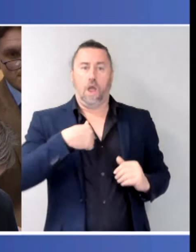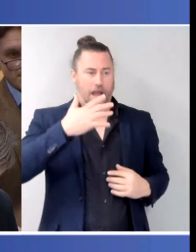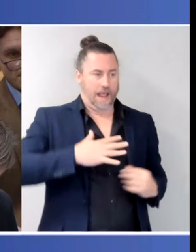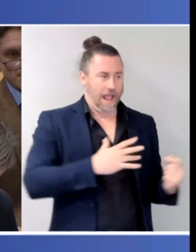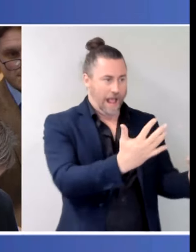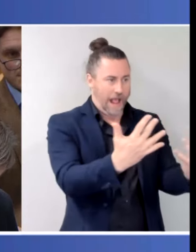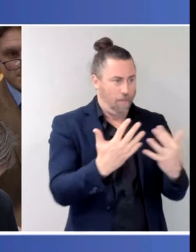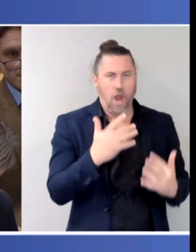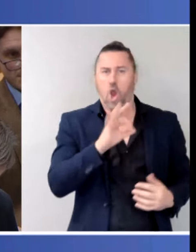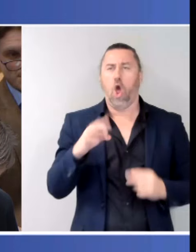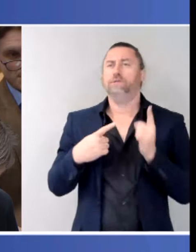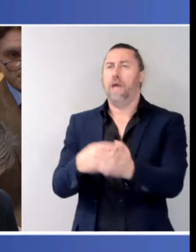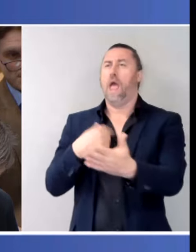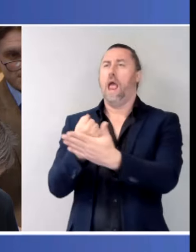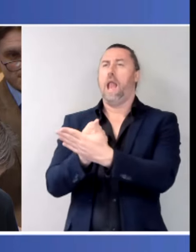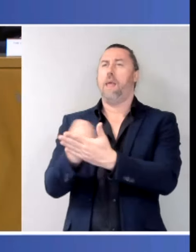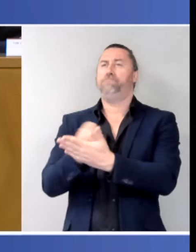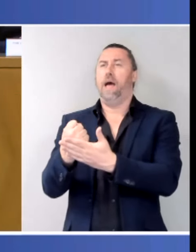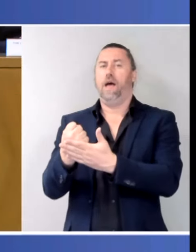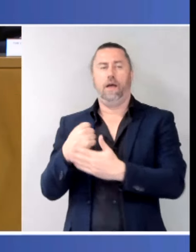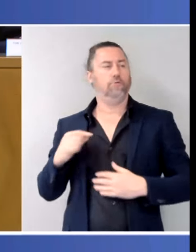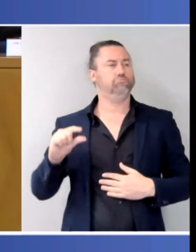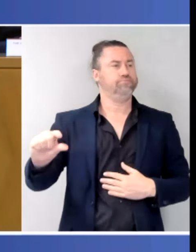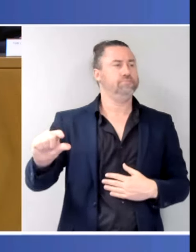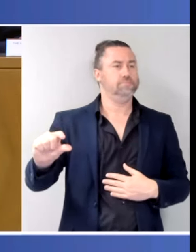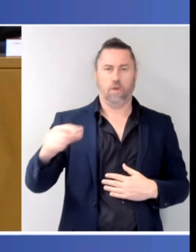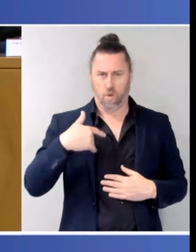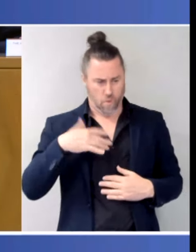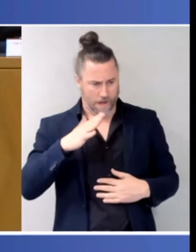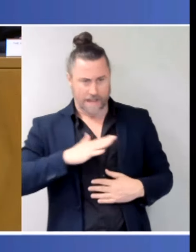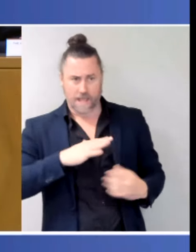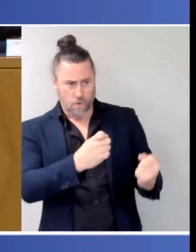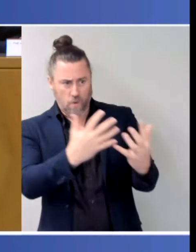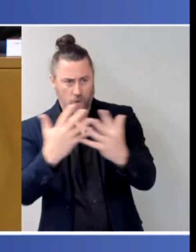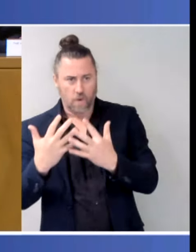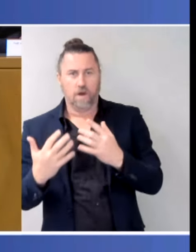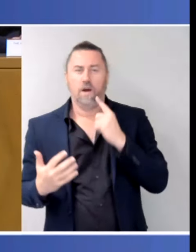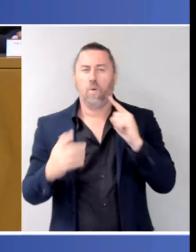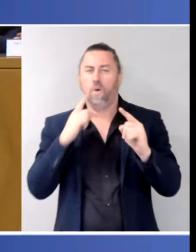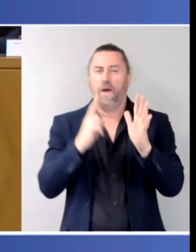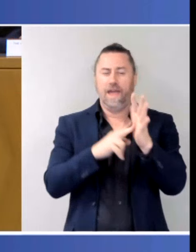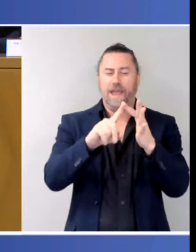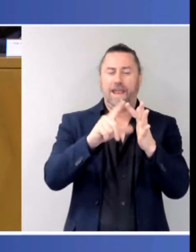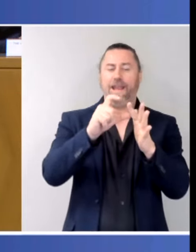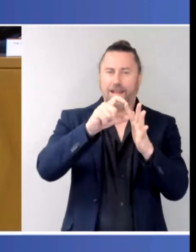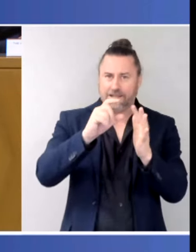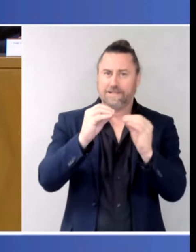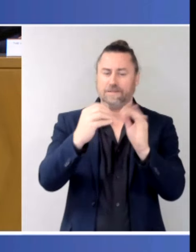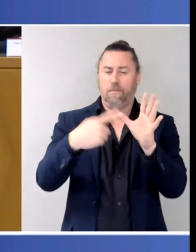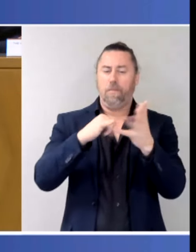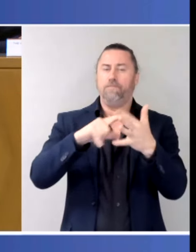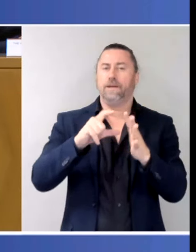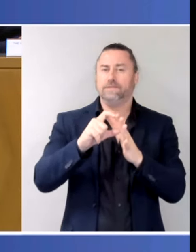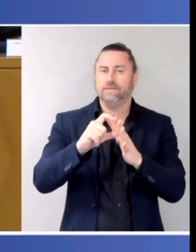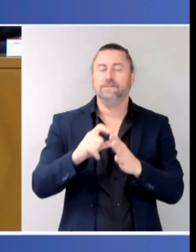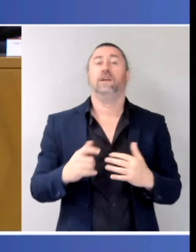with that argument? When it comes to needs-based funding, we have specific programs, including our $250 million